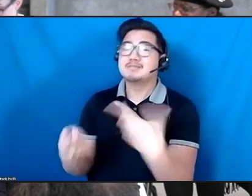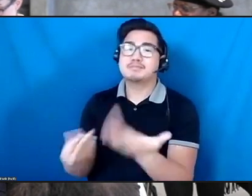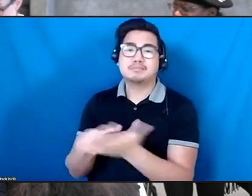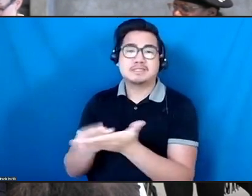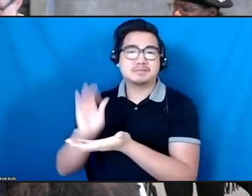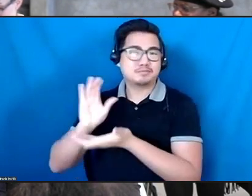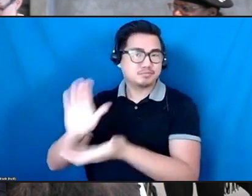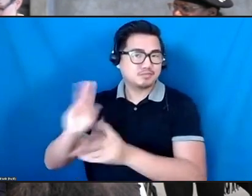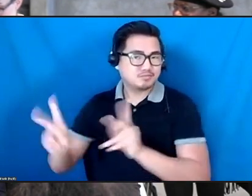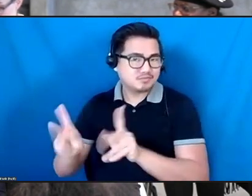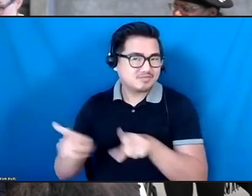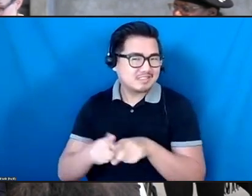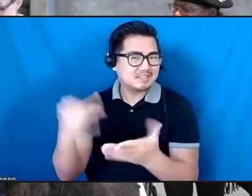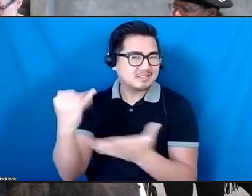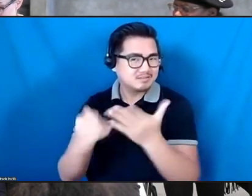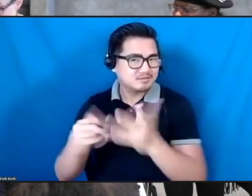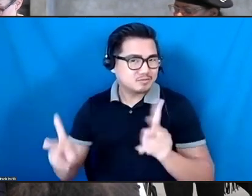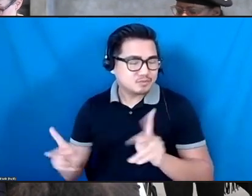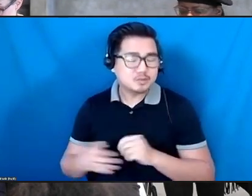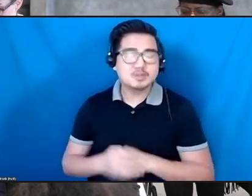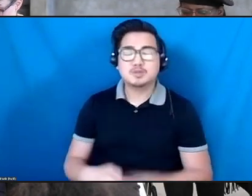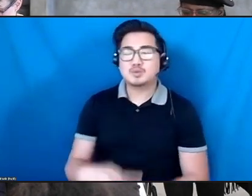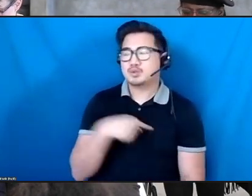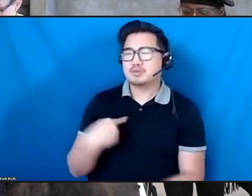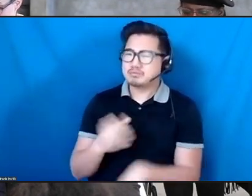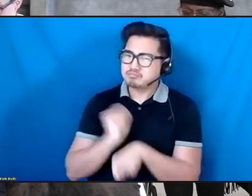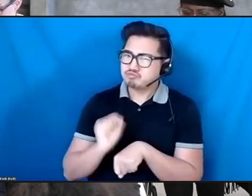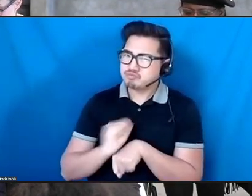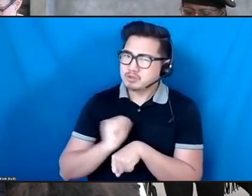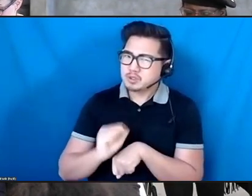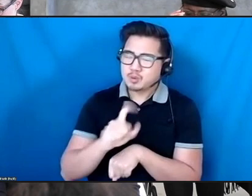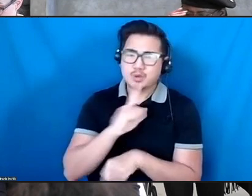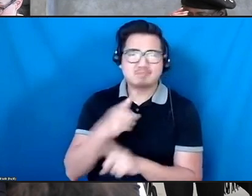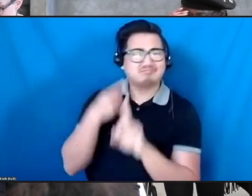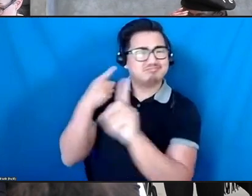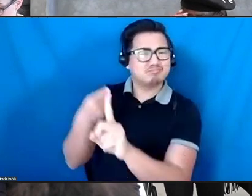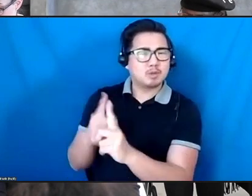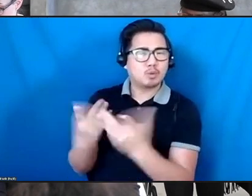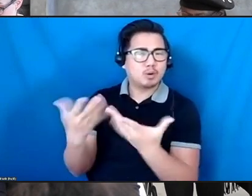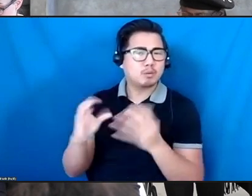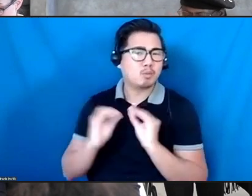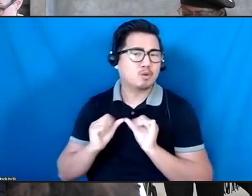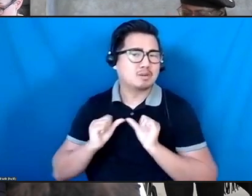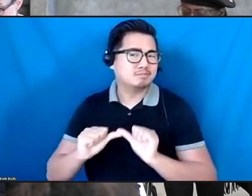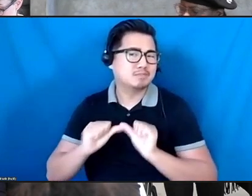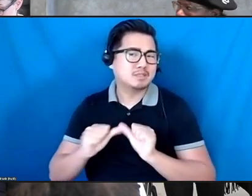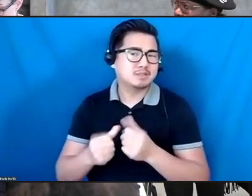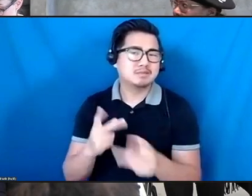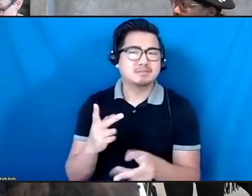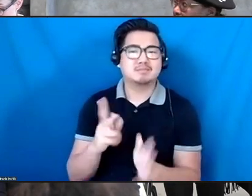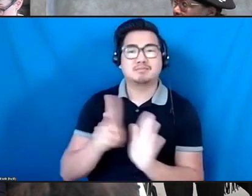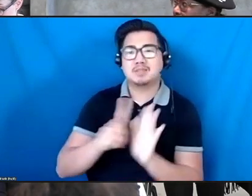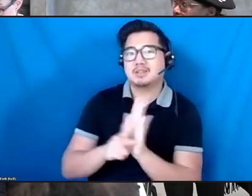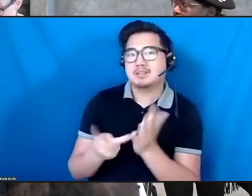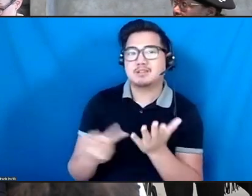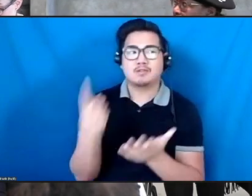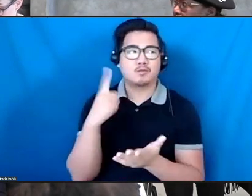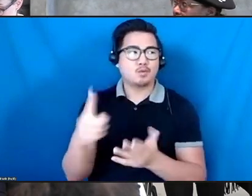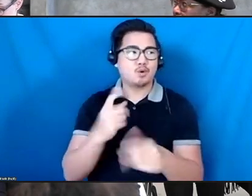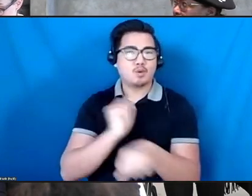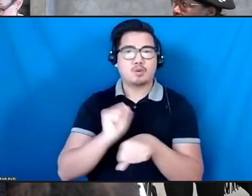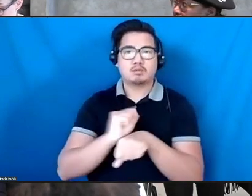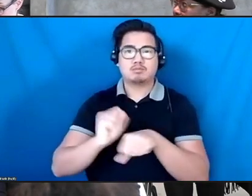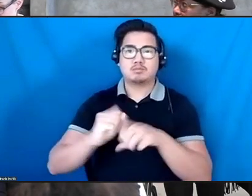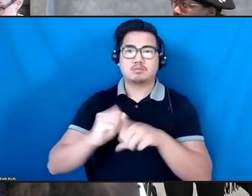artists. We're doing the work to build a more sustainable policies and funding models for the exchange of work around the world. Our